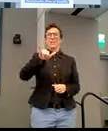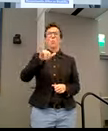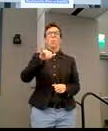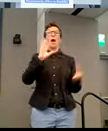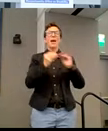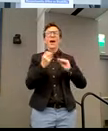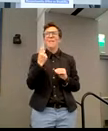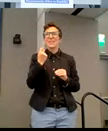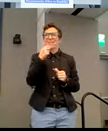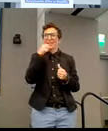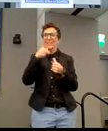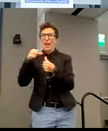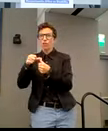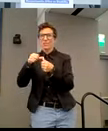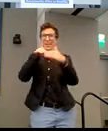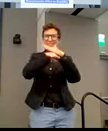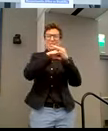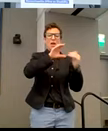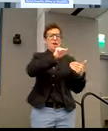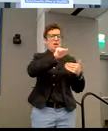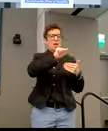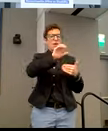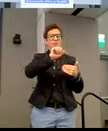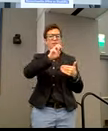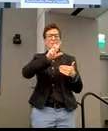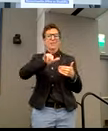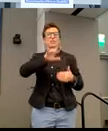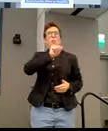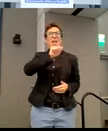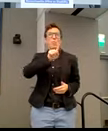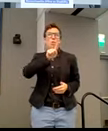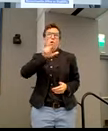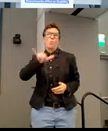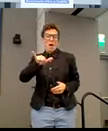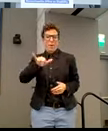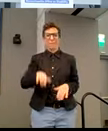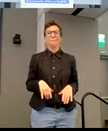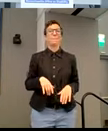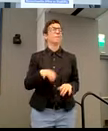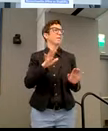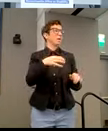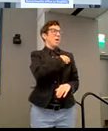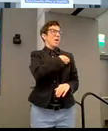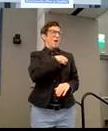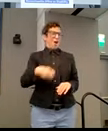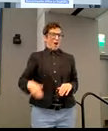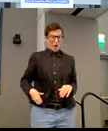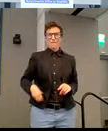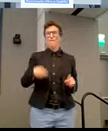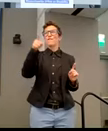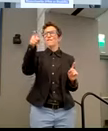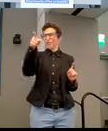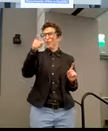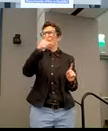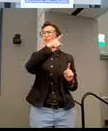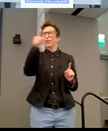Because Harvard is recognizing under the leadership of Kyle Schumach and Eric